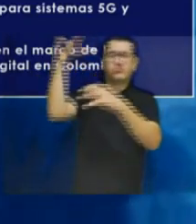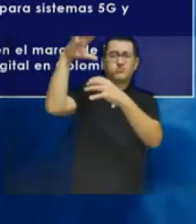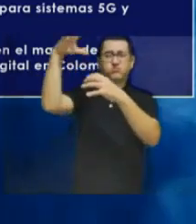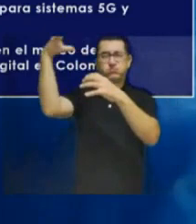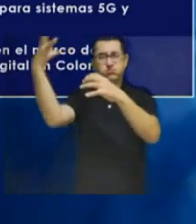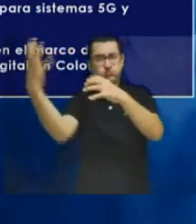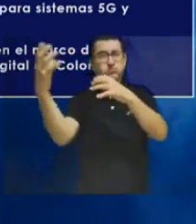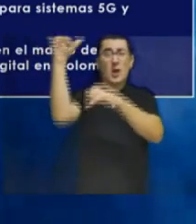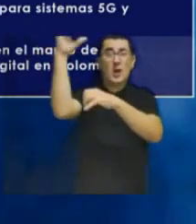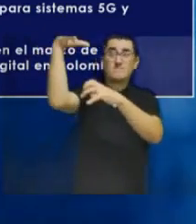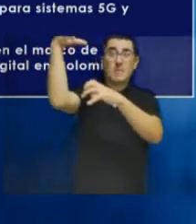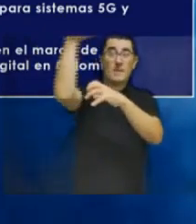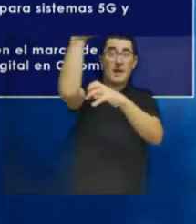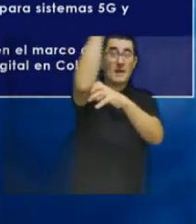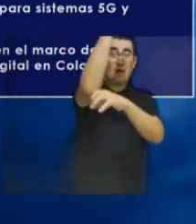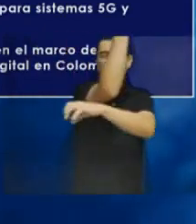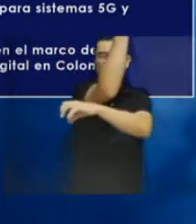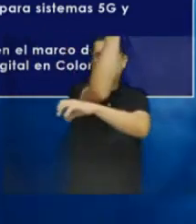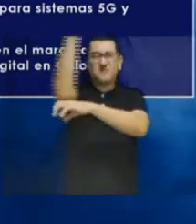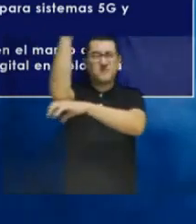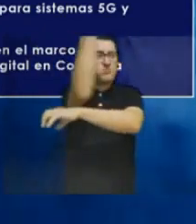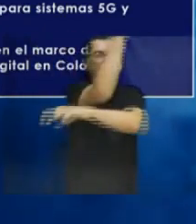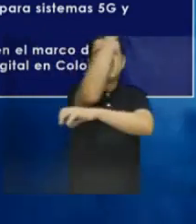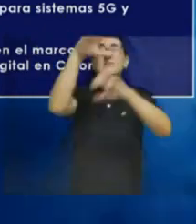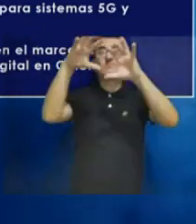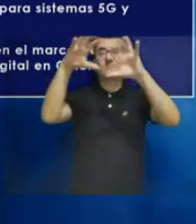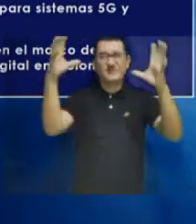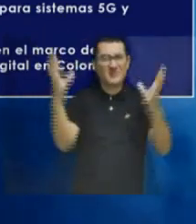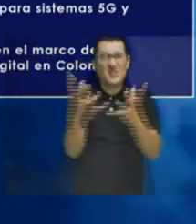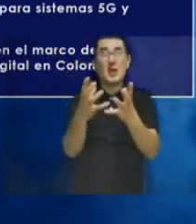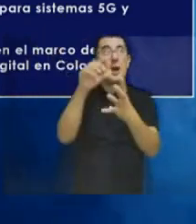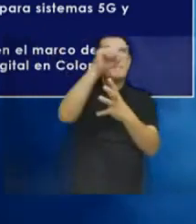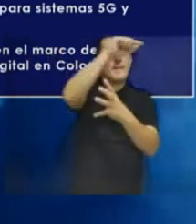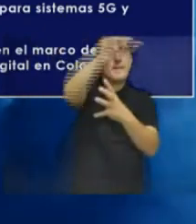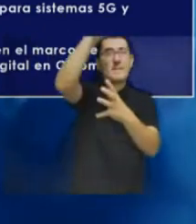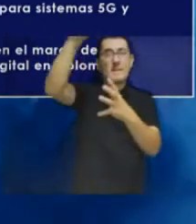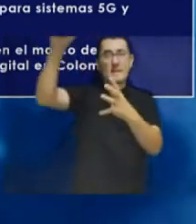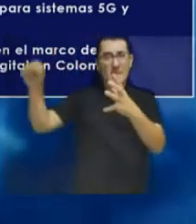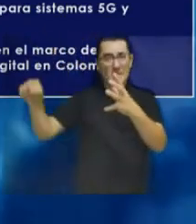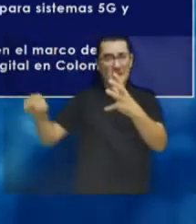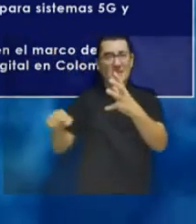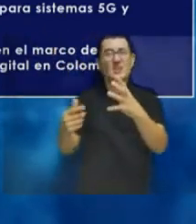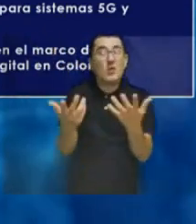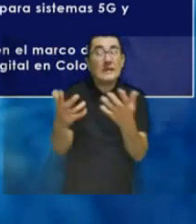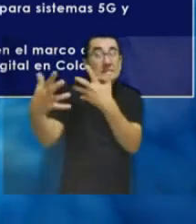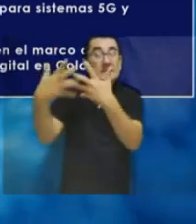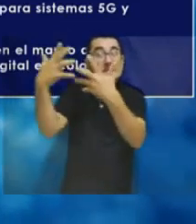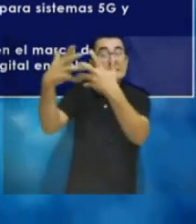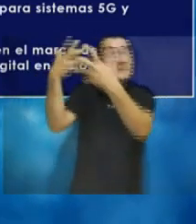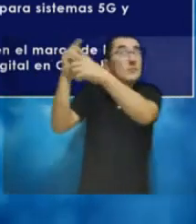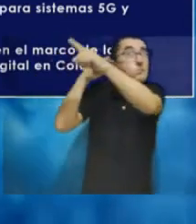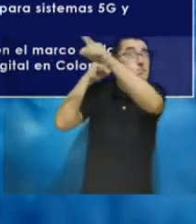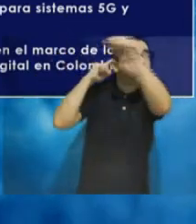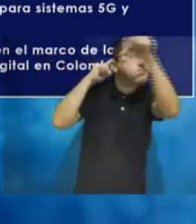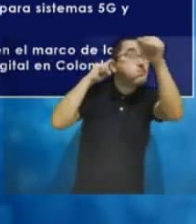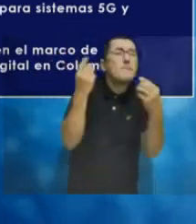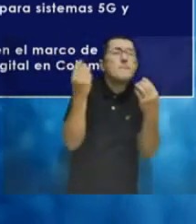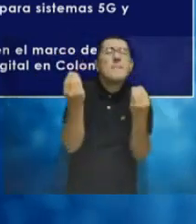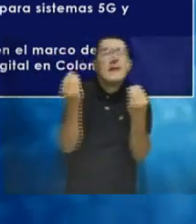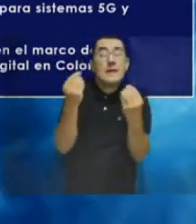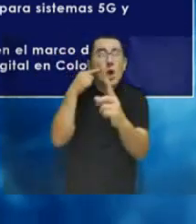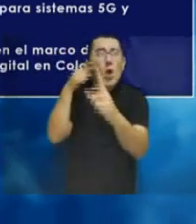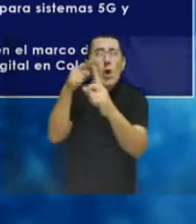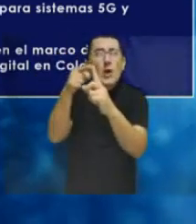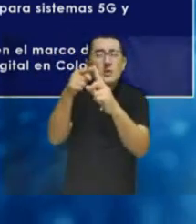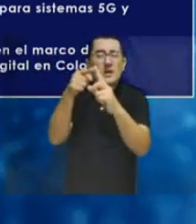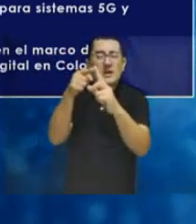companies that were deploying their satellite system. can highlight from the other following. First of all, that type of systems are designed to look for